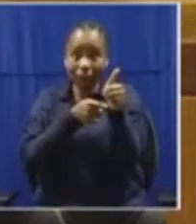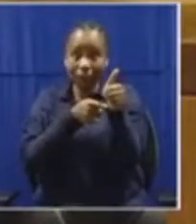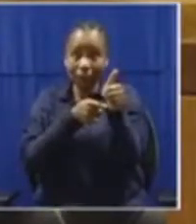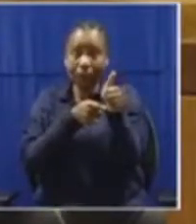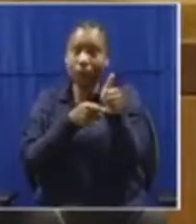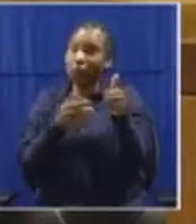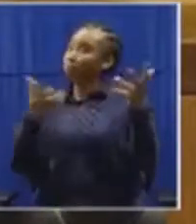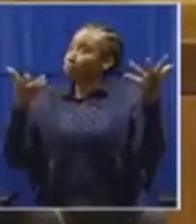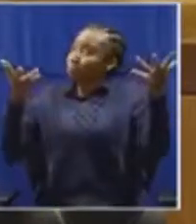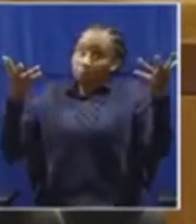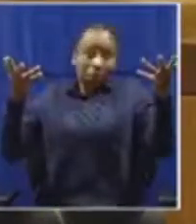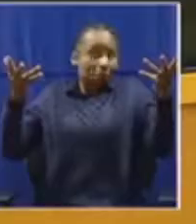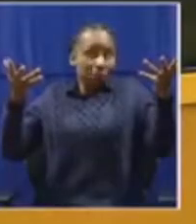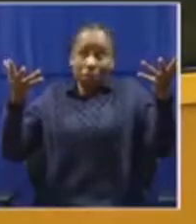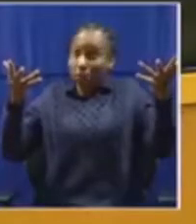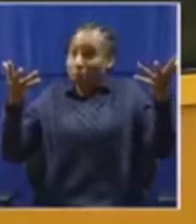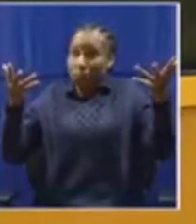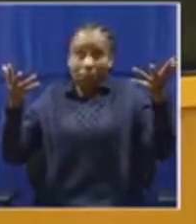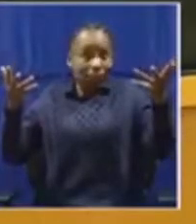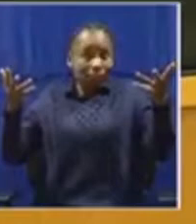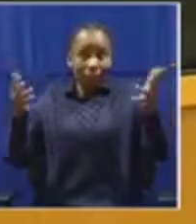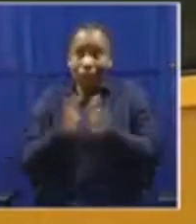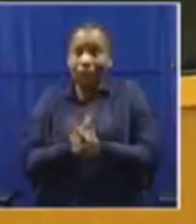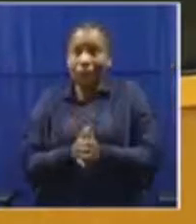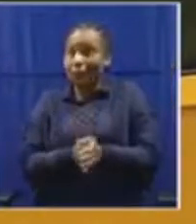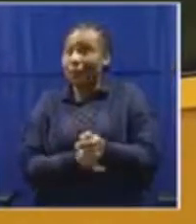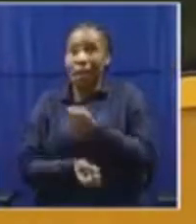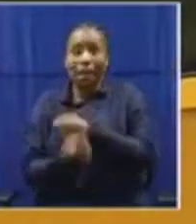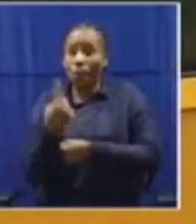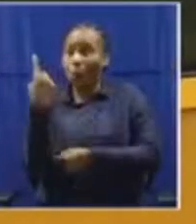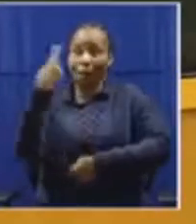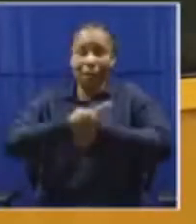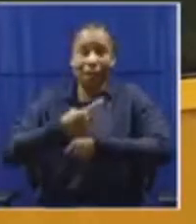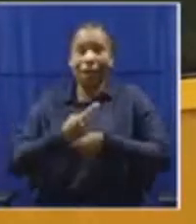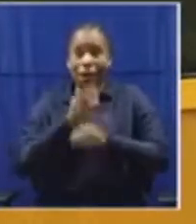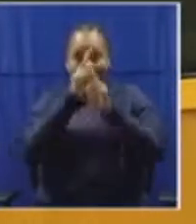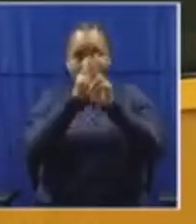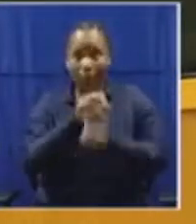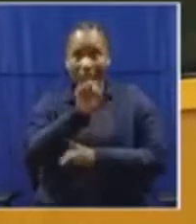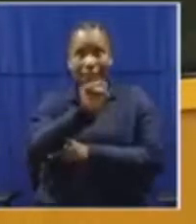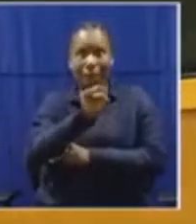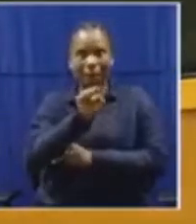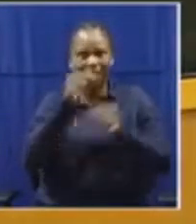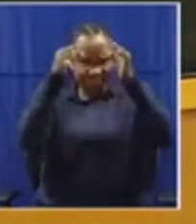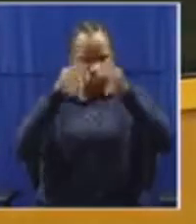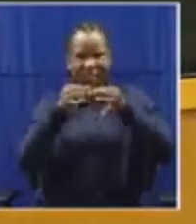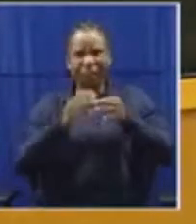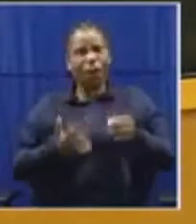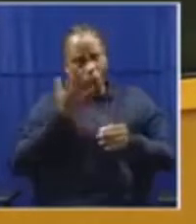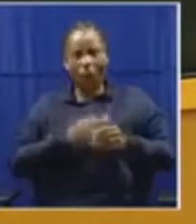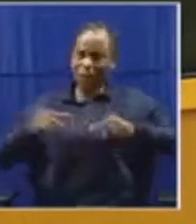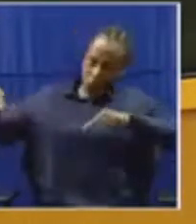one day it happens that Honorable Shibambu decides that he actually wants to contest.